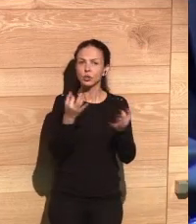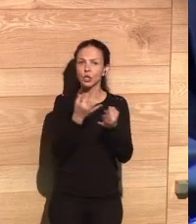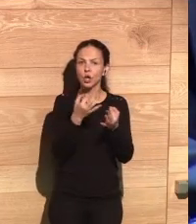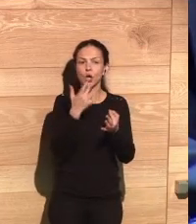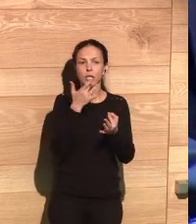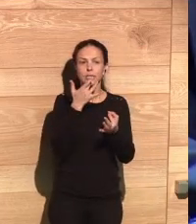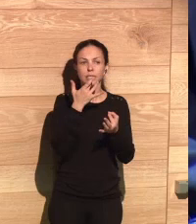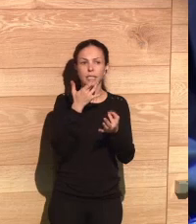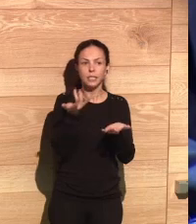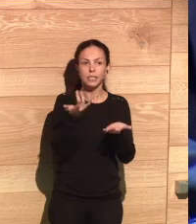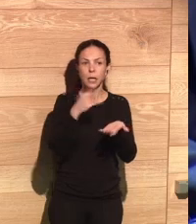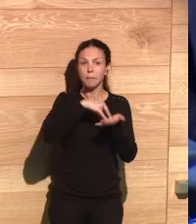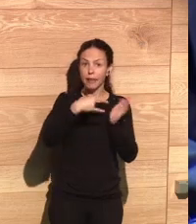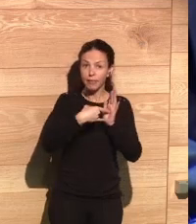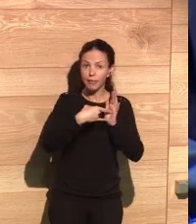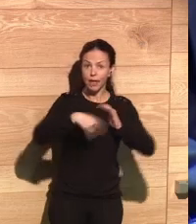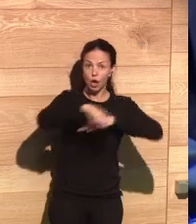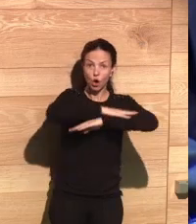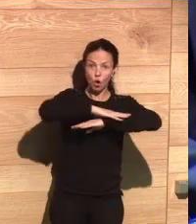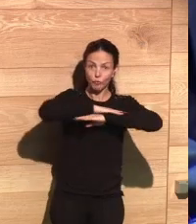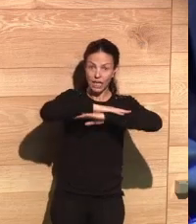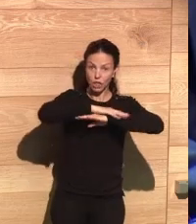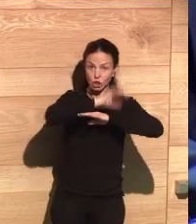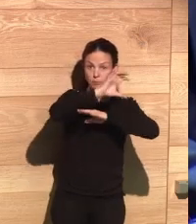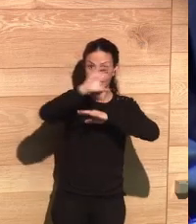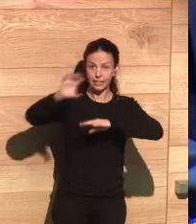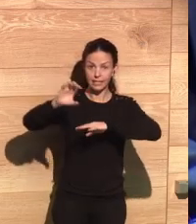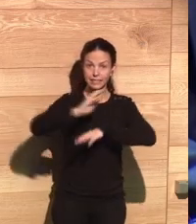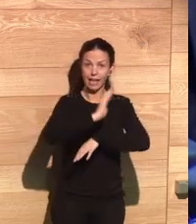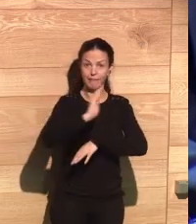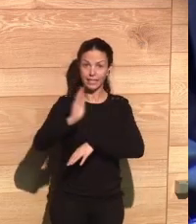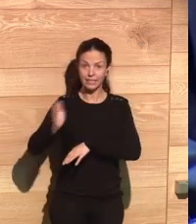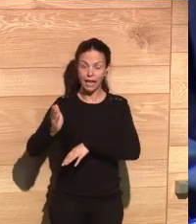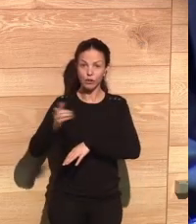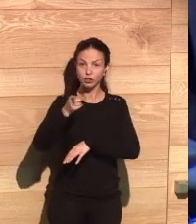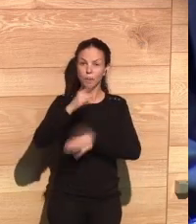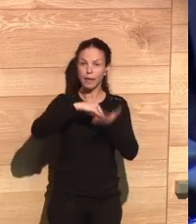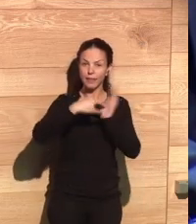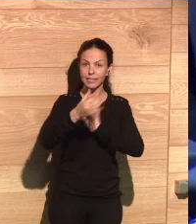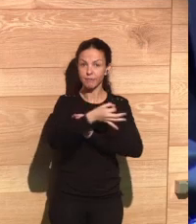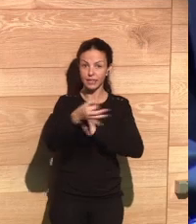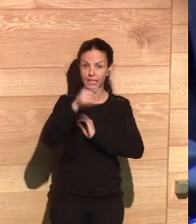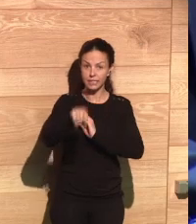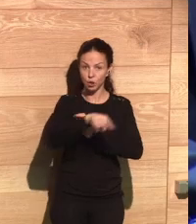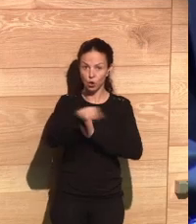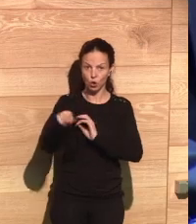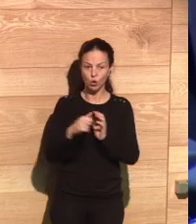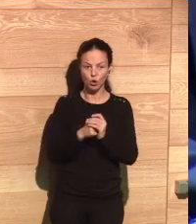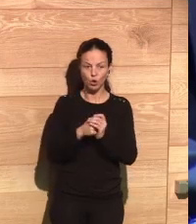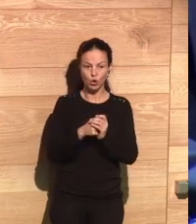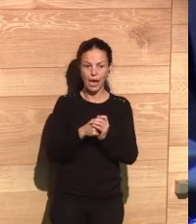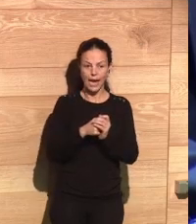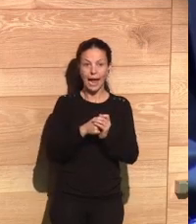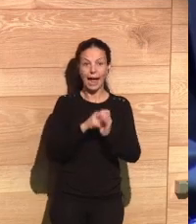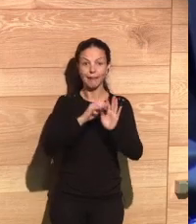the Tika virus. And they studied if the government had taken the efficient measures to